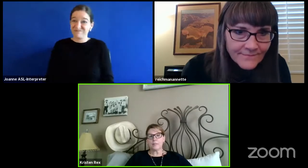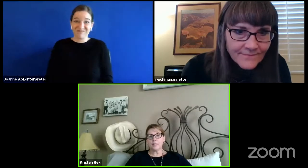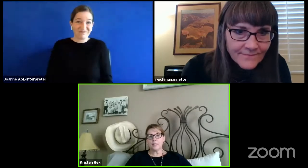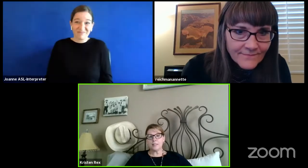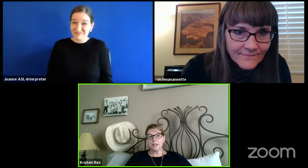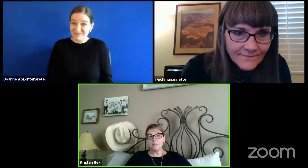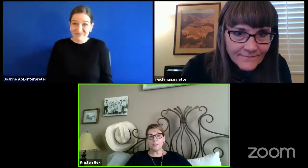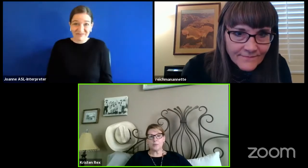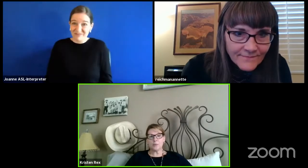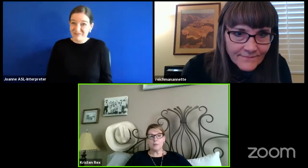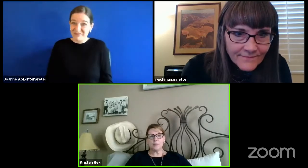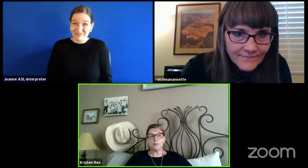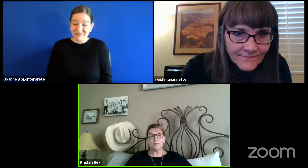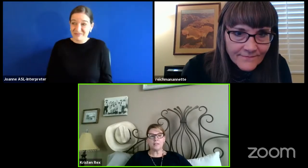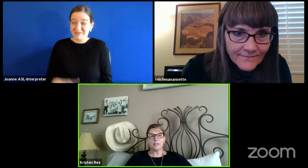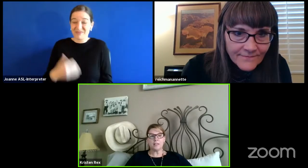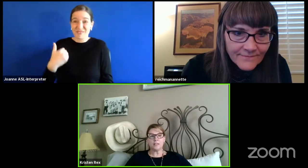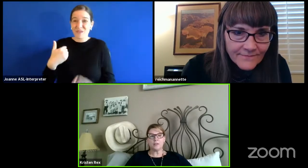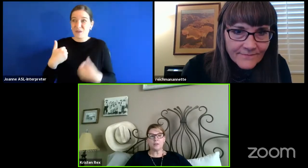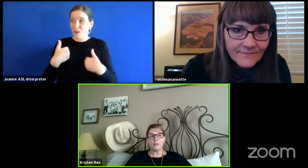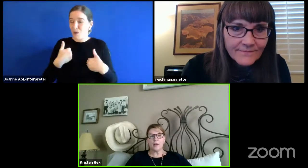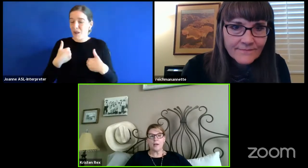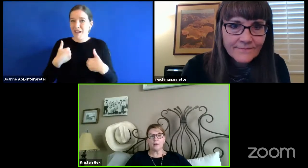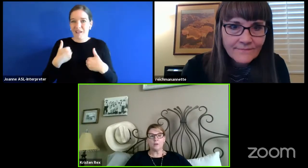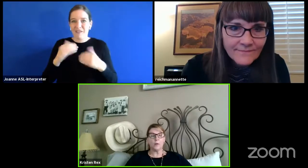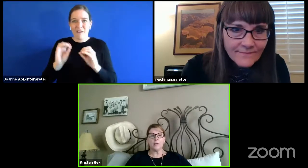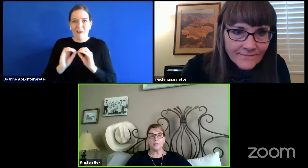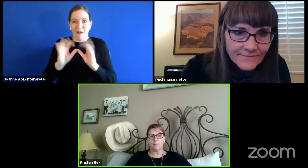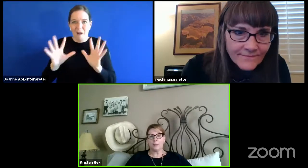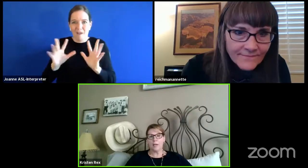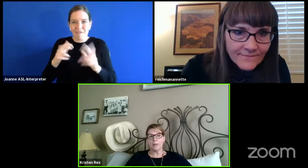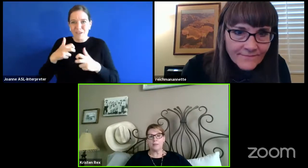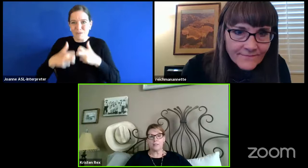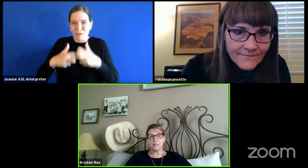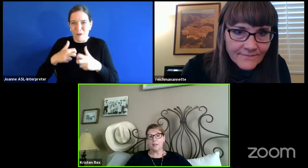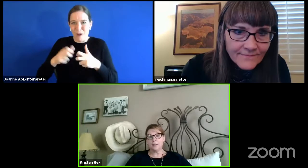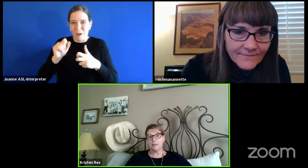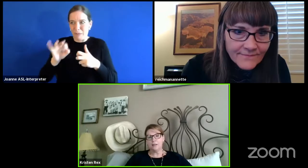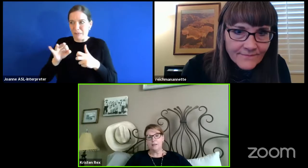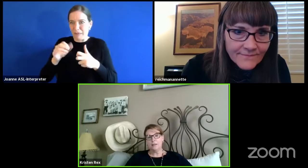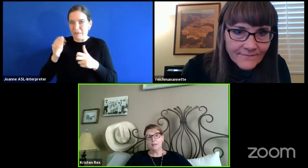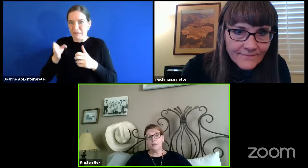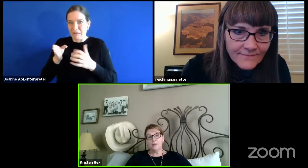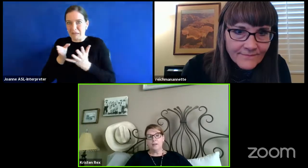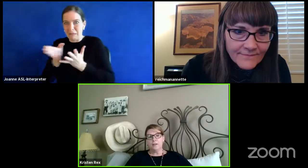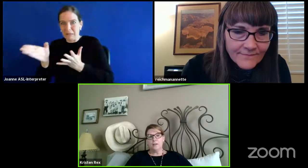Besides the obvious problem of selecting the correct path to take.